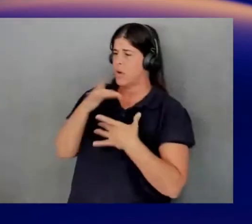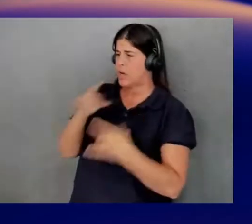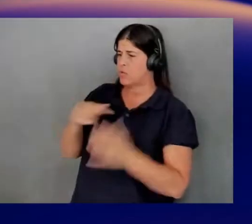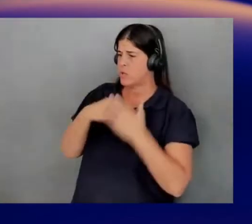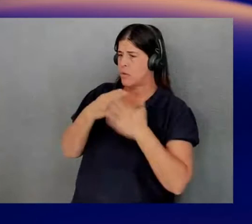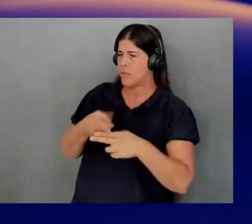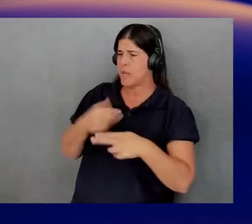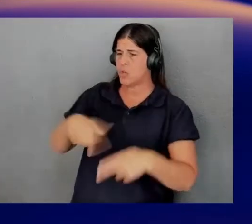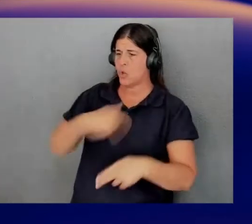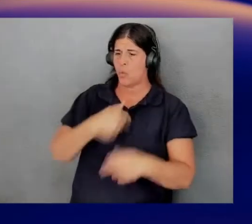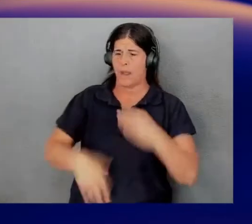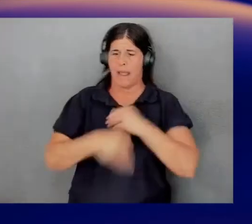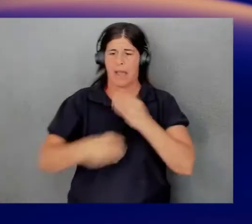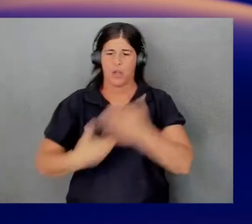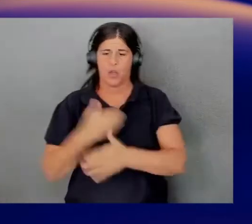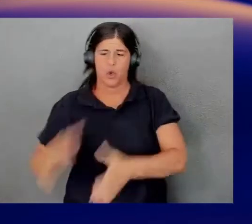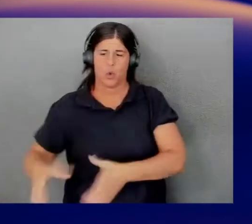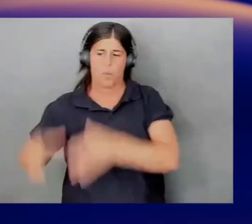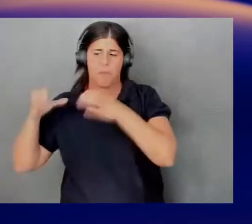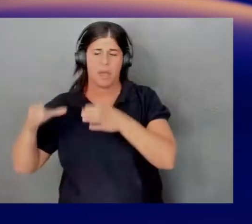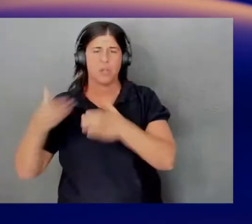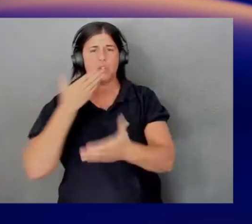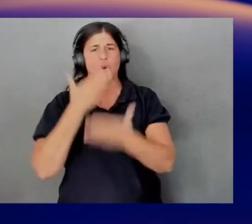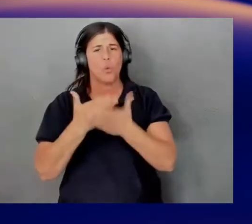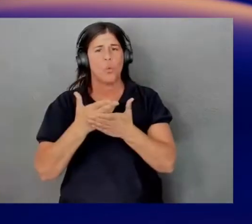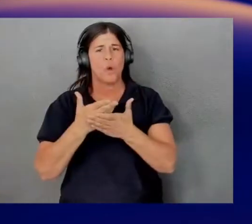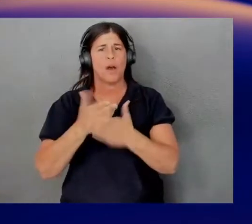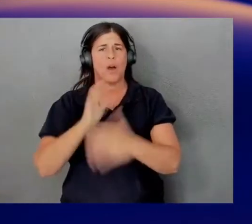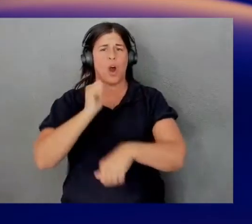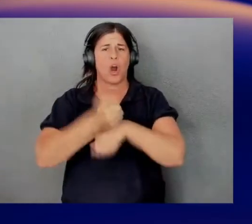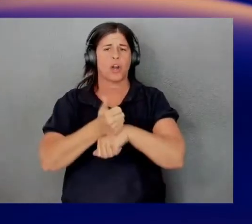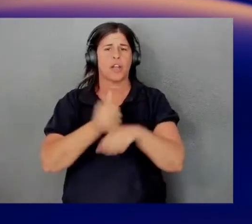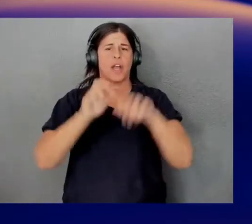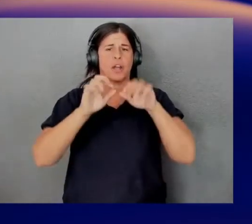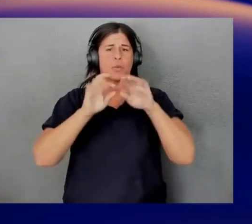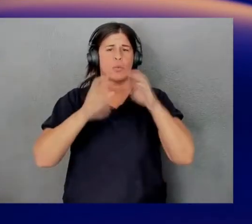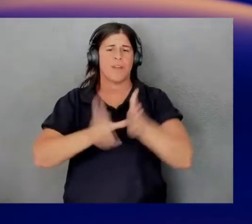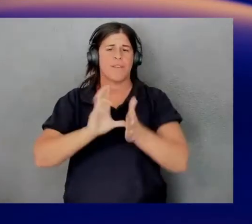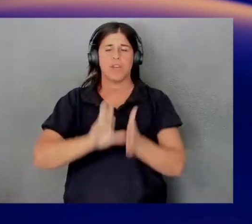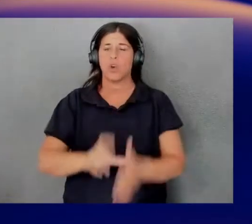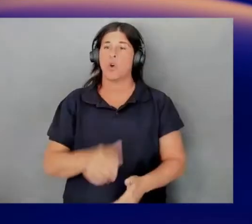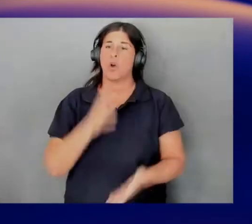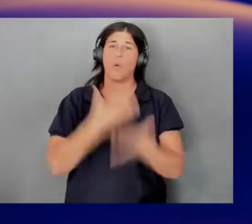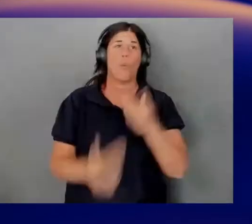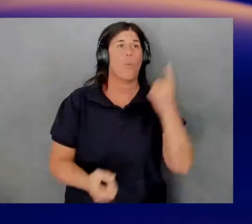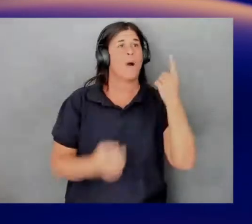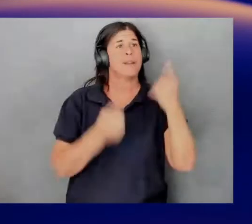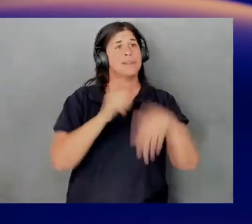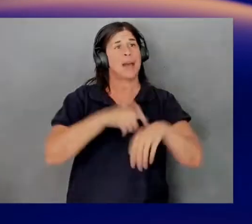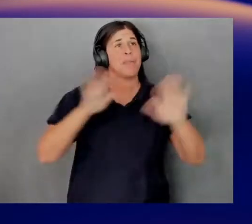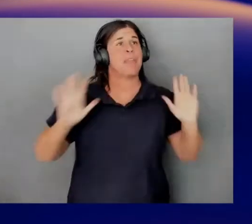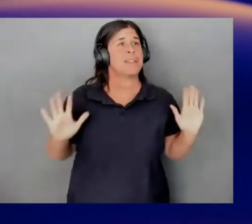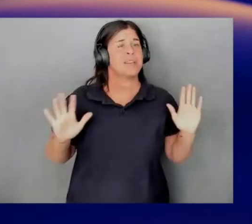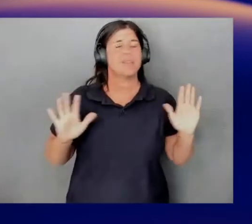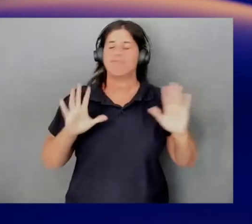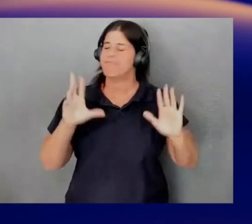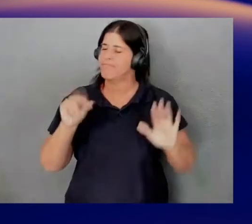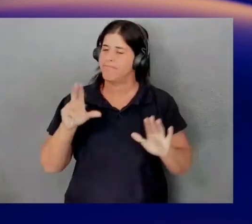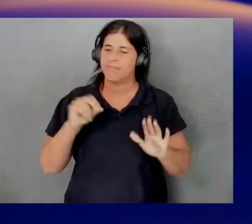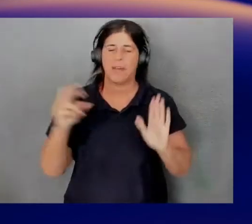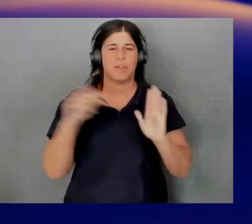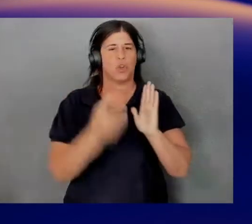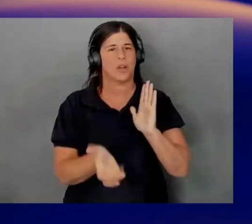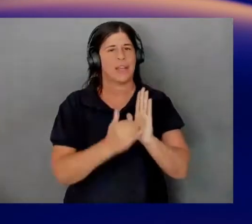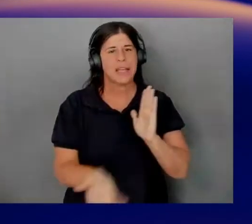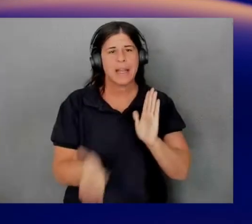the new pillar, right? So doing a Well-Architected review is not a once and done, it's something that should be revisited over time, correct? Absolutely, yeah. It's not the one-time thing.